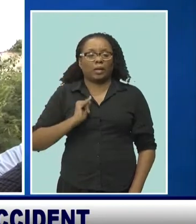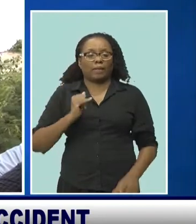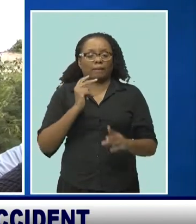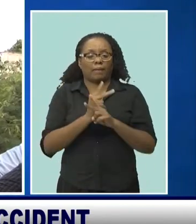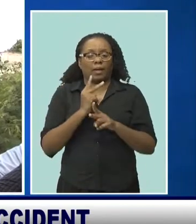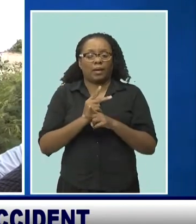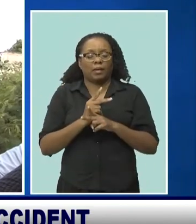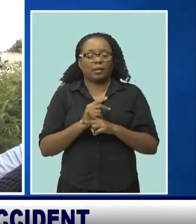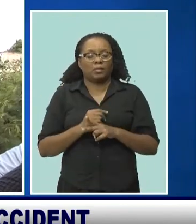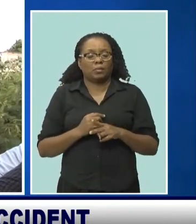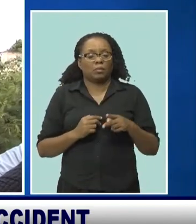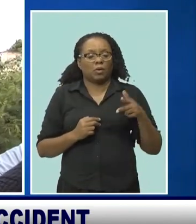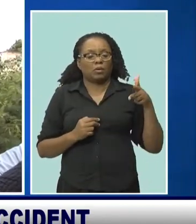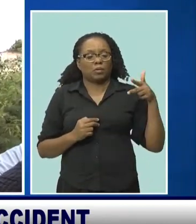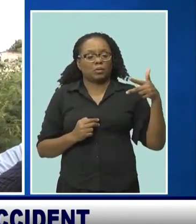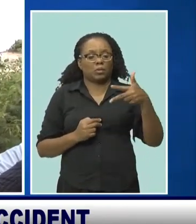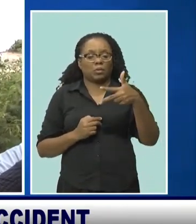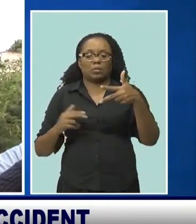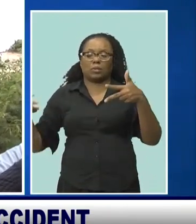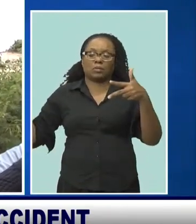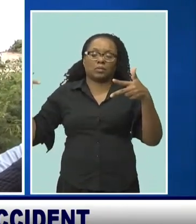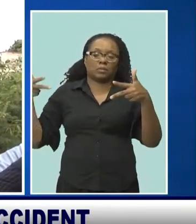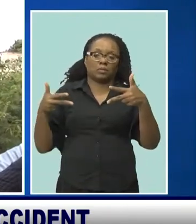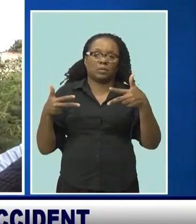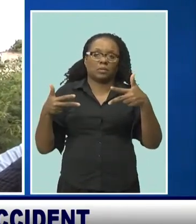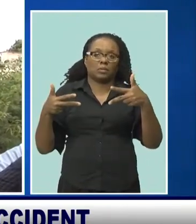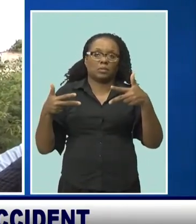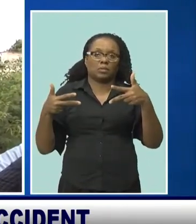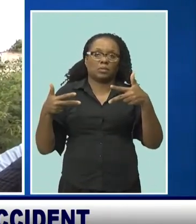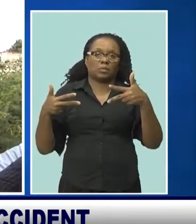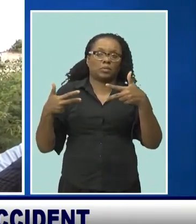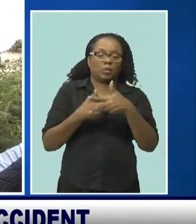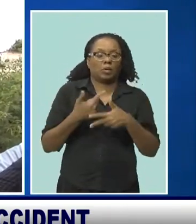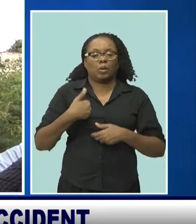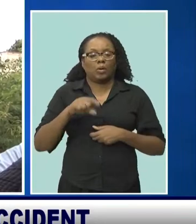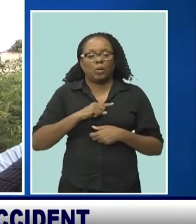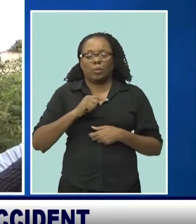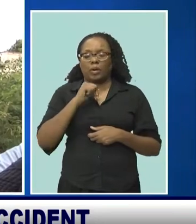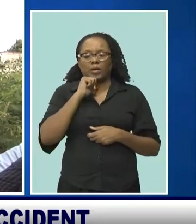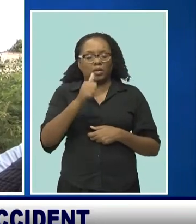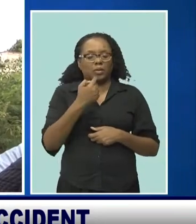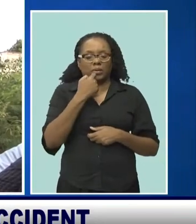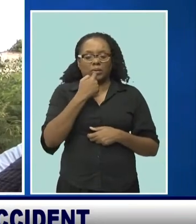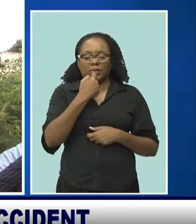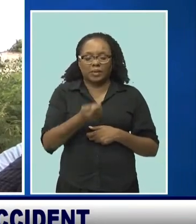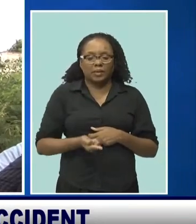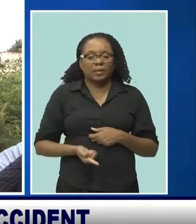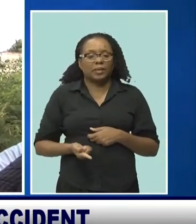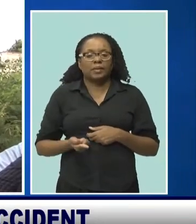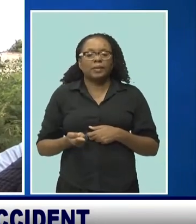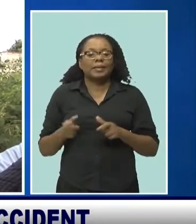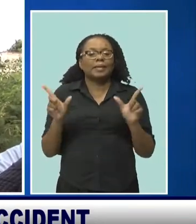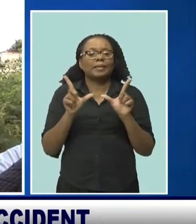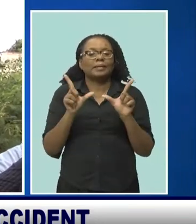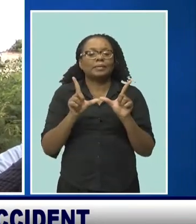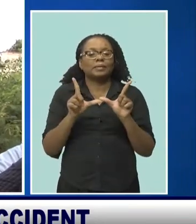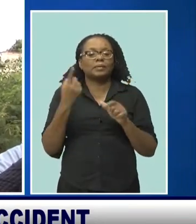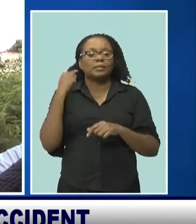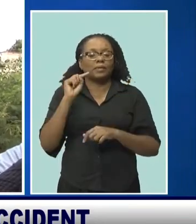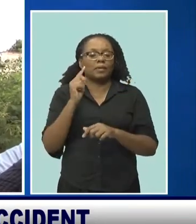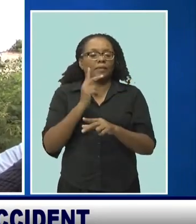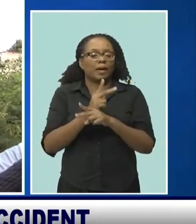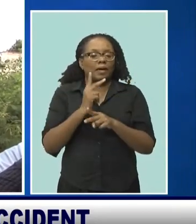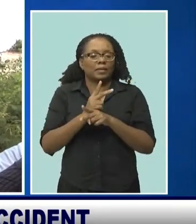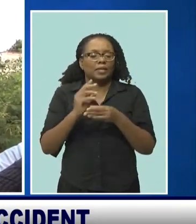opposite directions. We wouldn't get any details of the identity or the registration of the minibuses. What we would tell you